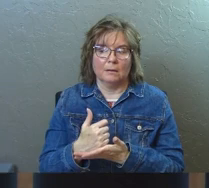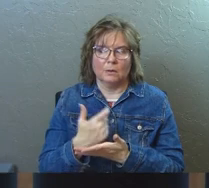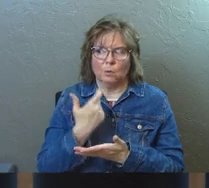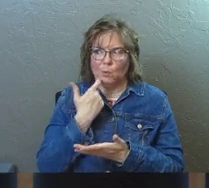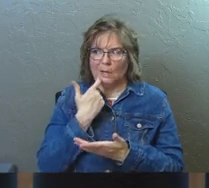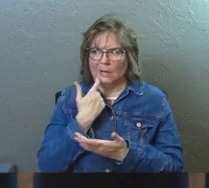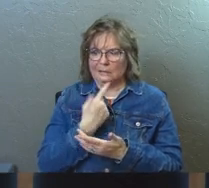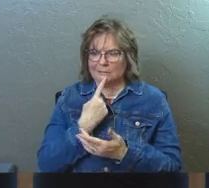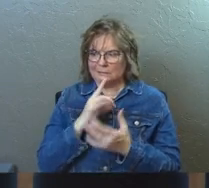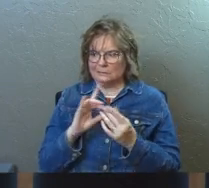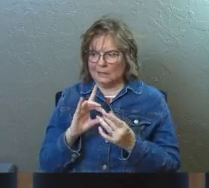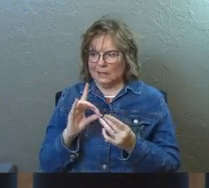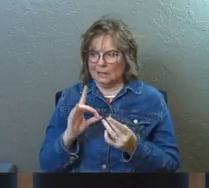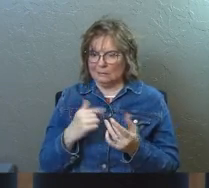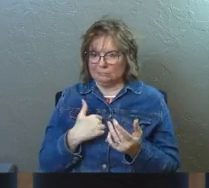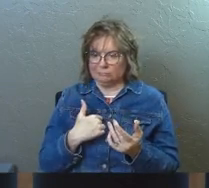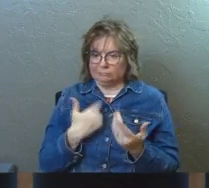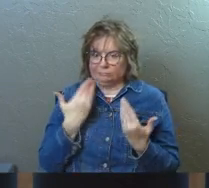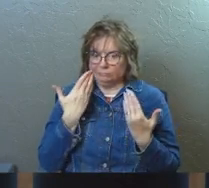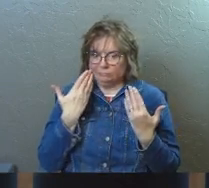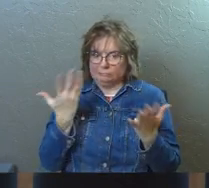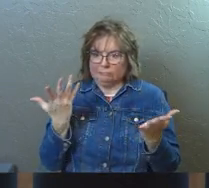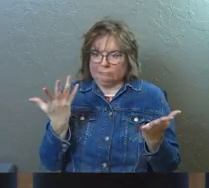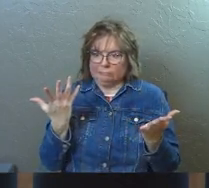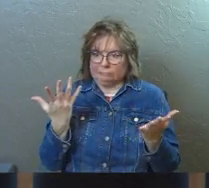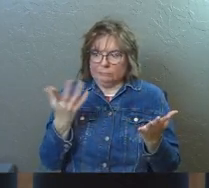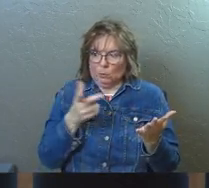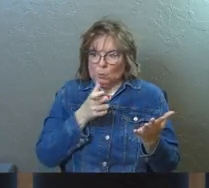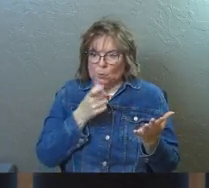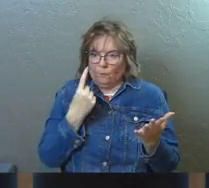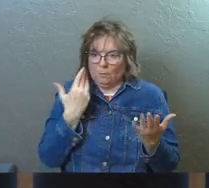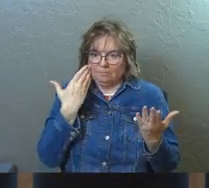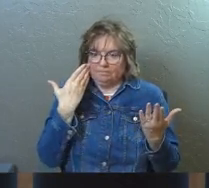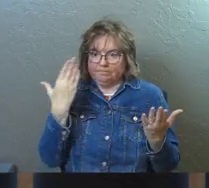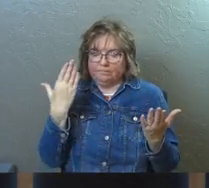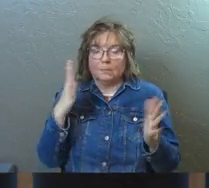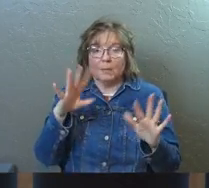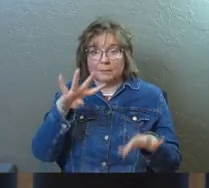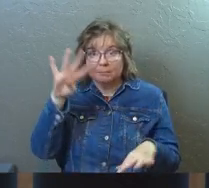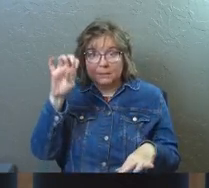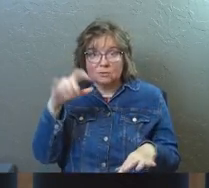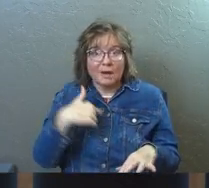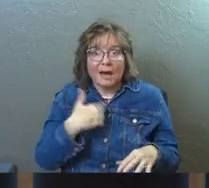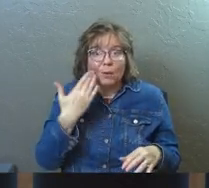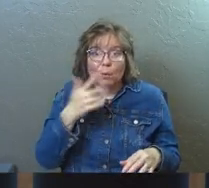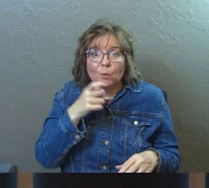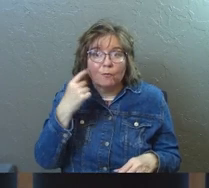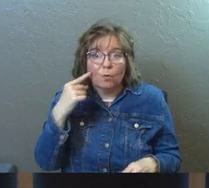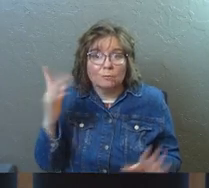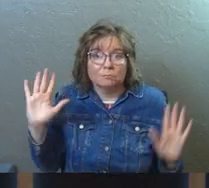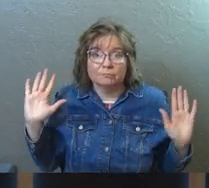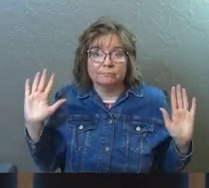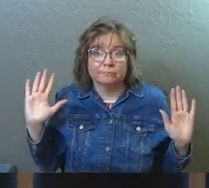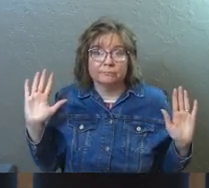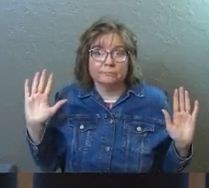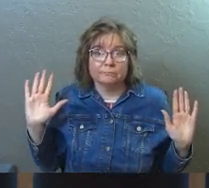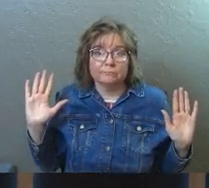And I'm like, man, God, who is that for? And here's mystery. I don't know who it was for.